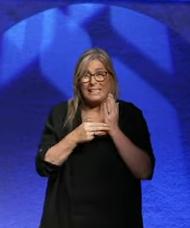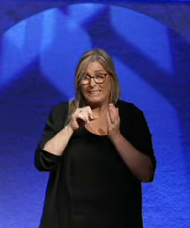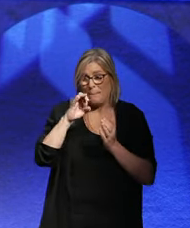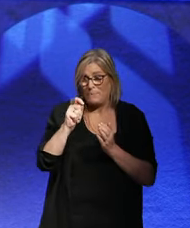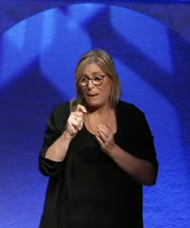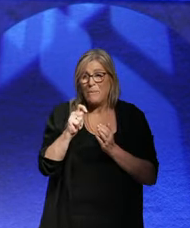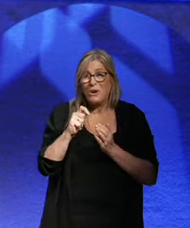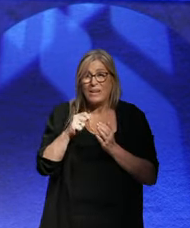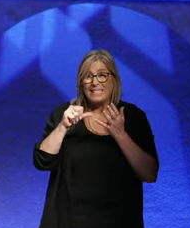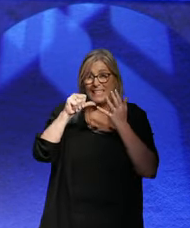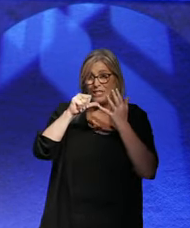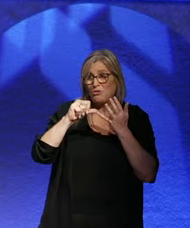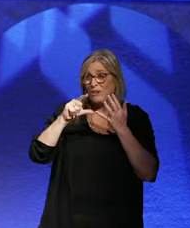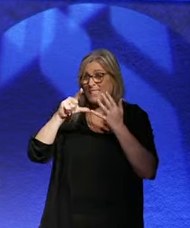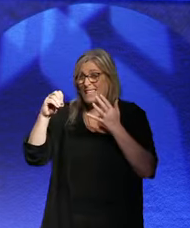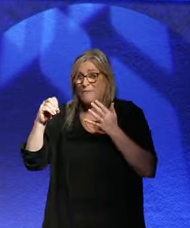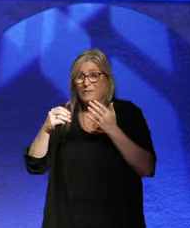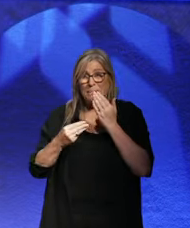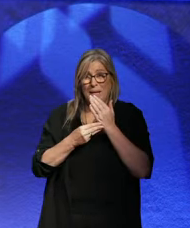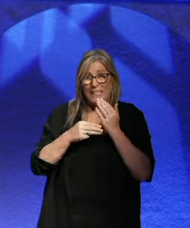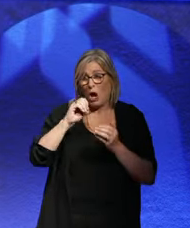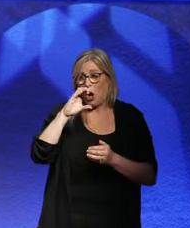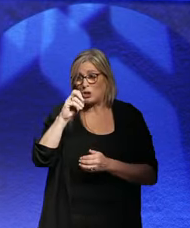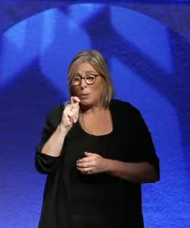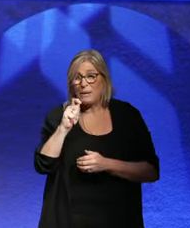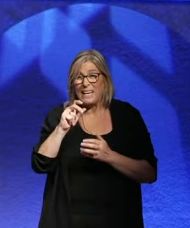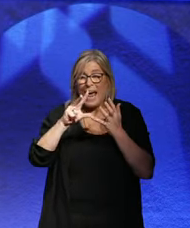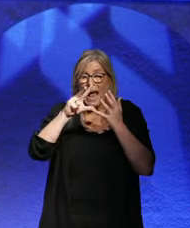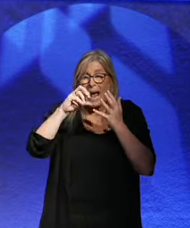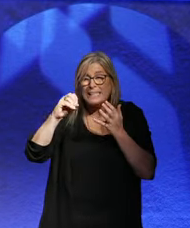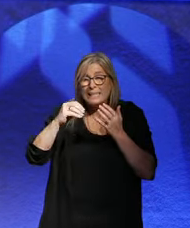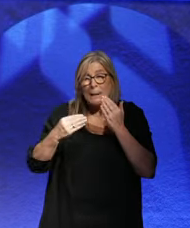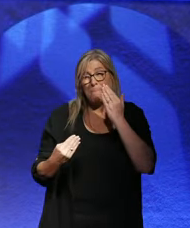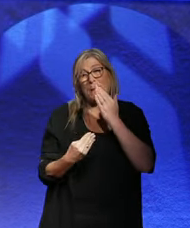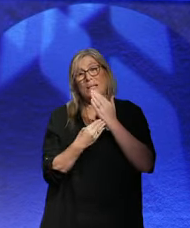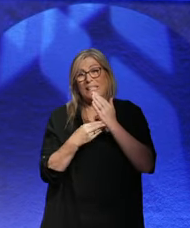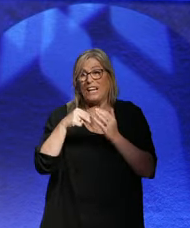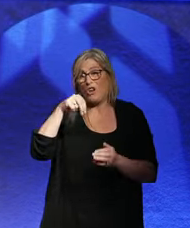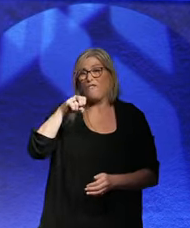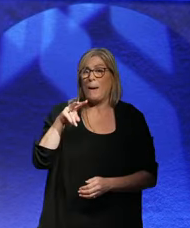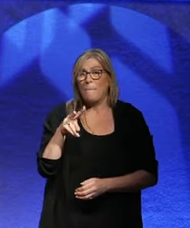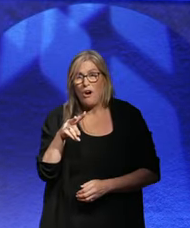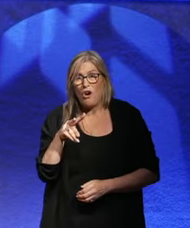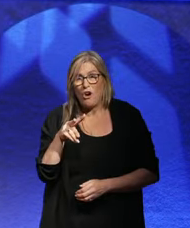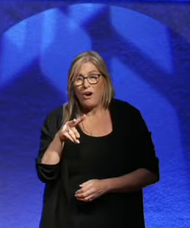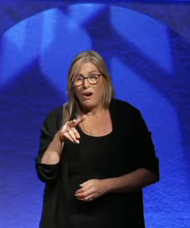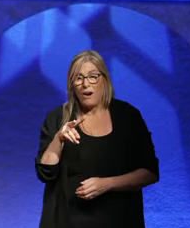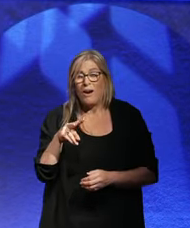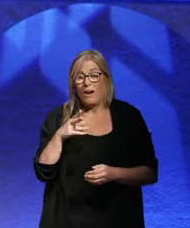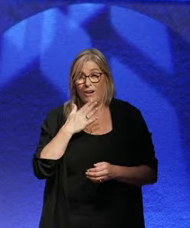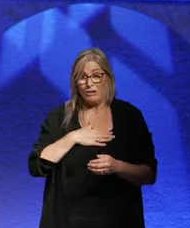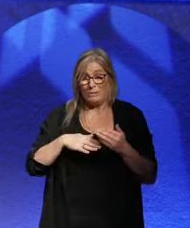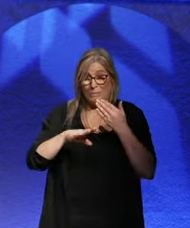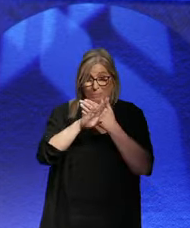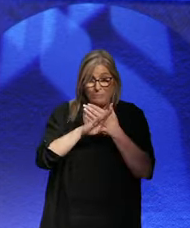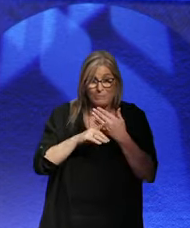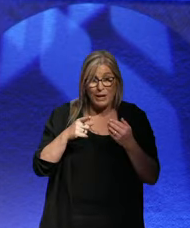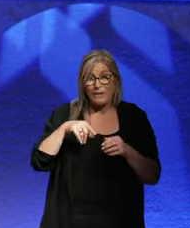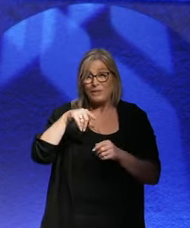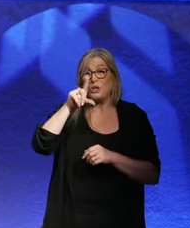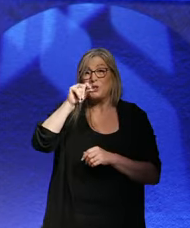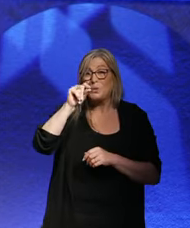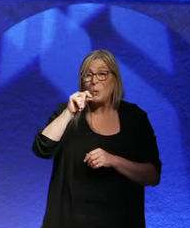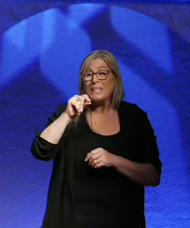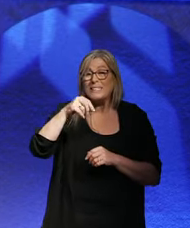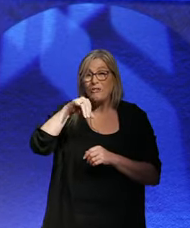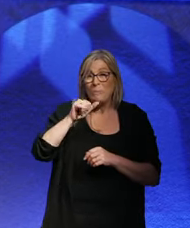670 million in October. And 80 billion in November. In the month following the 20th of May, the cost of an